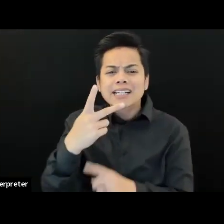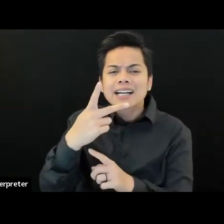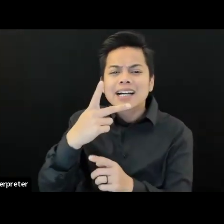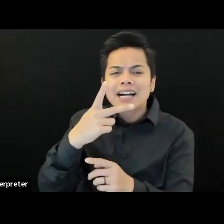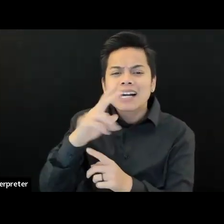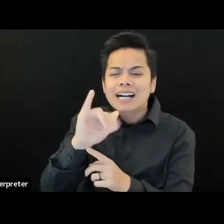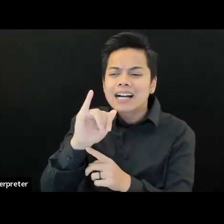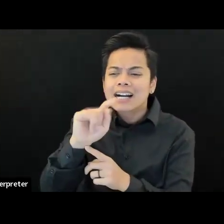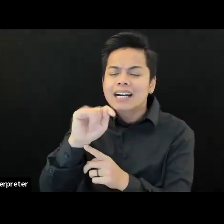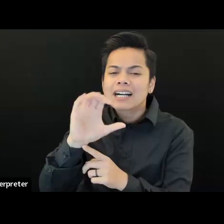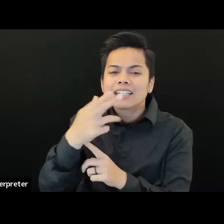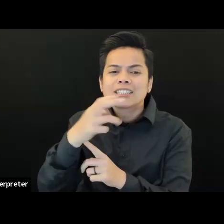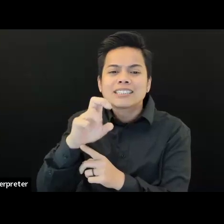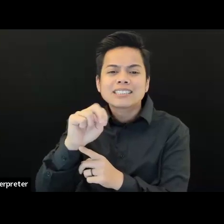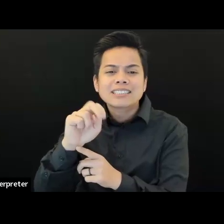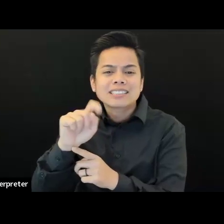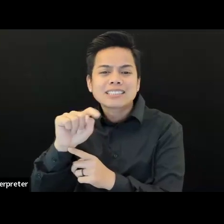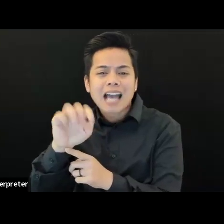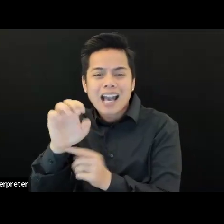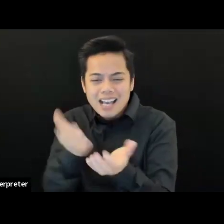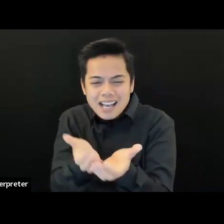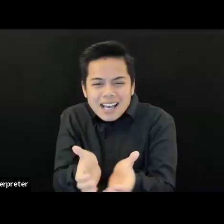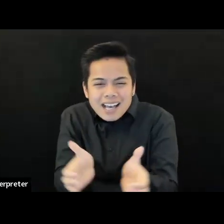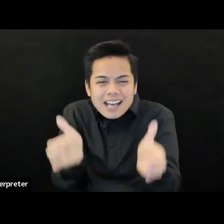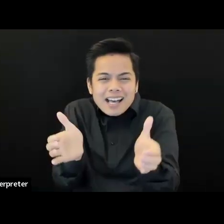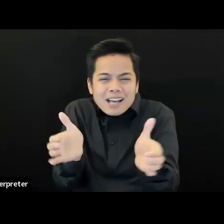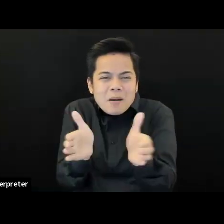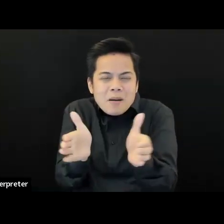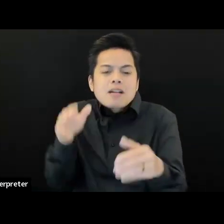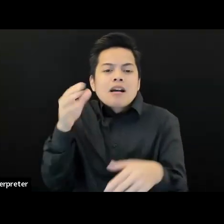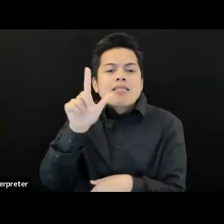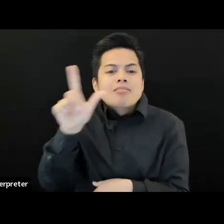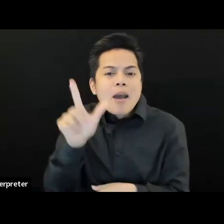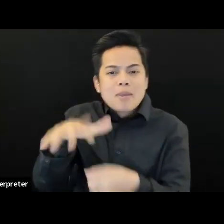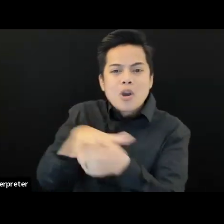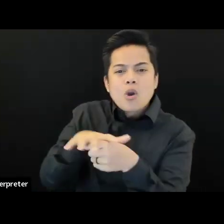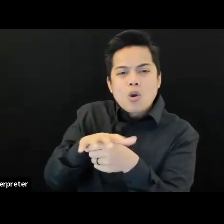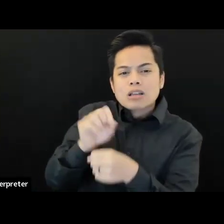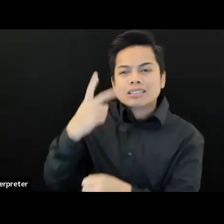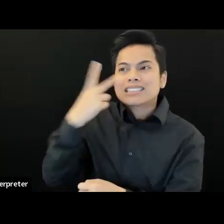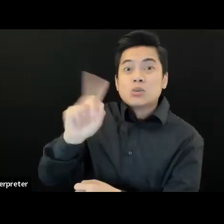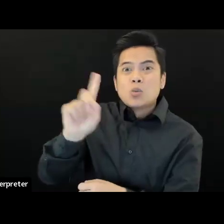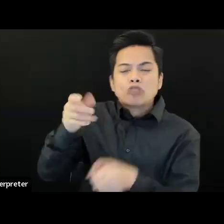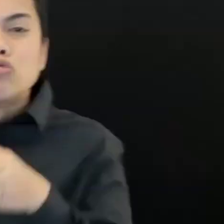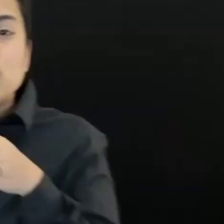And I'm going to pass it to Mika now to talk about the planning phase.